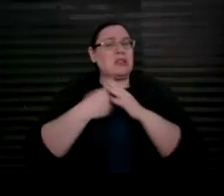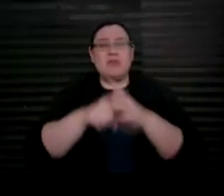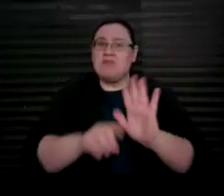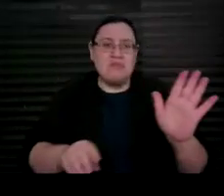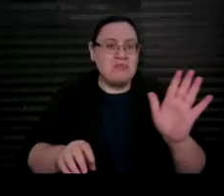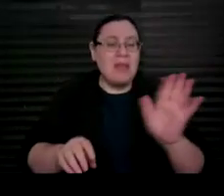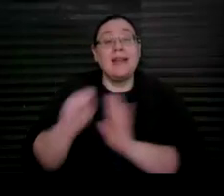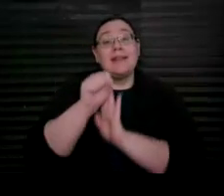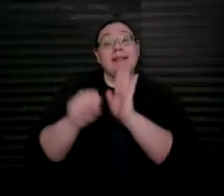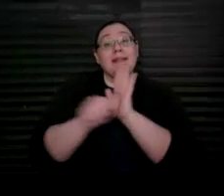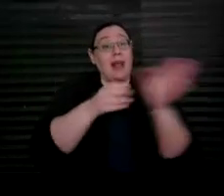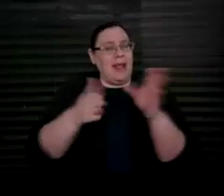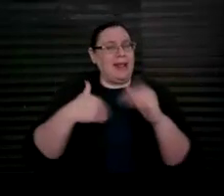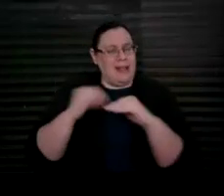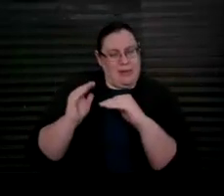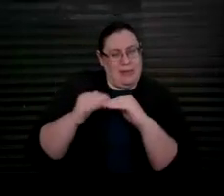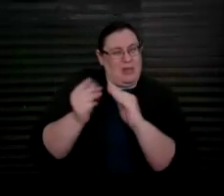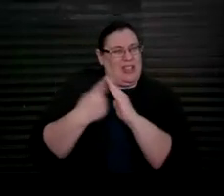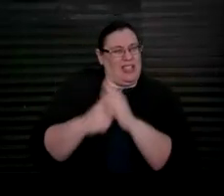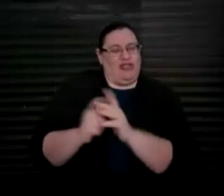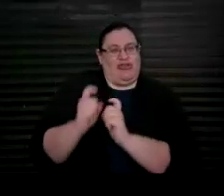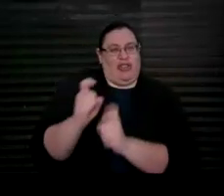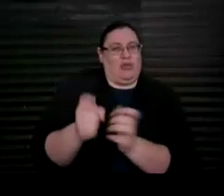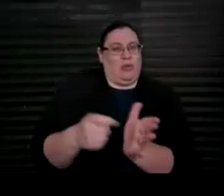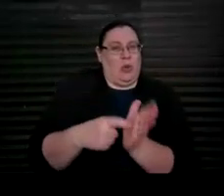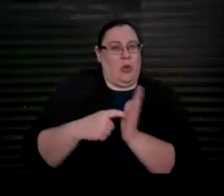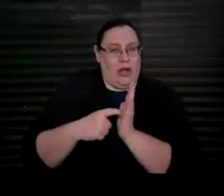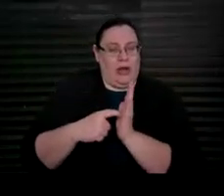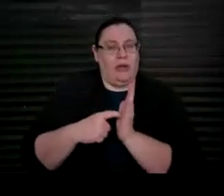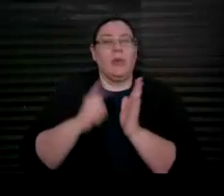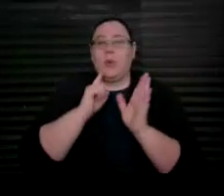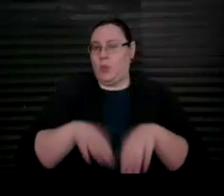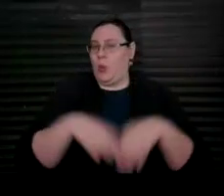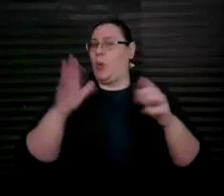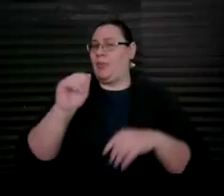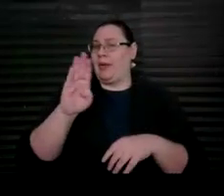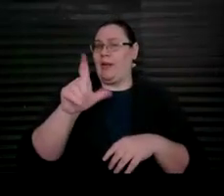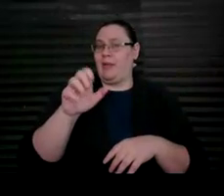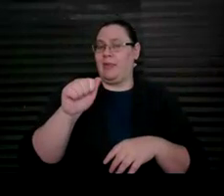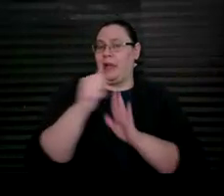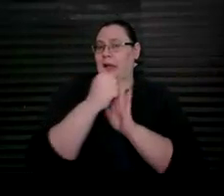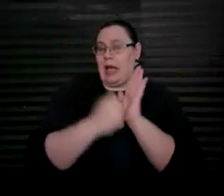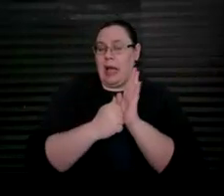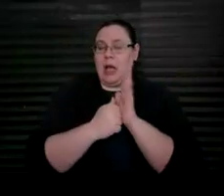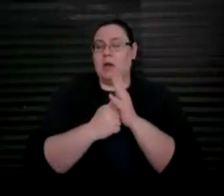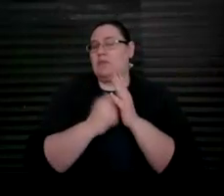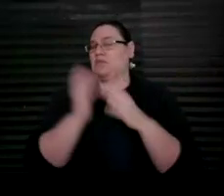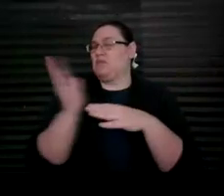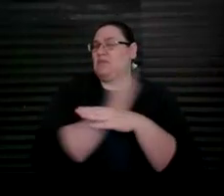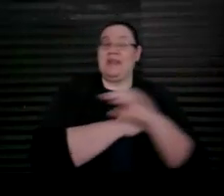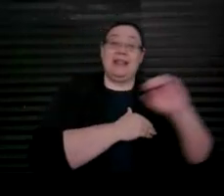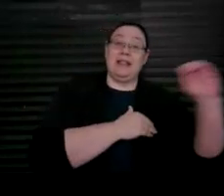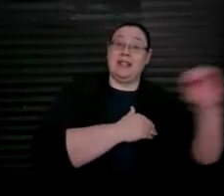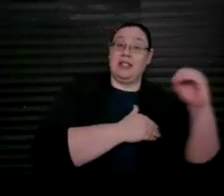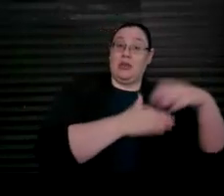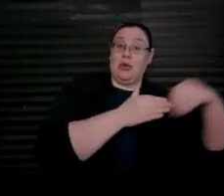initial contribution required to • open an ABLE account to And this could range between $0 and